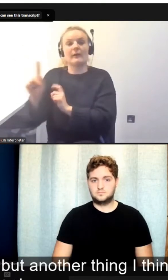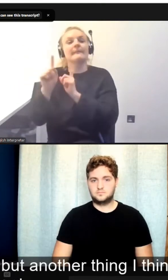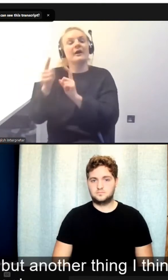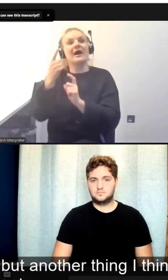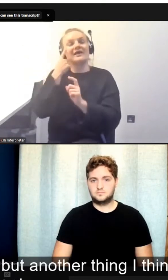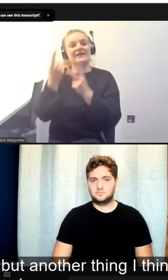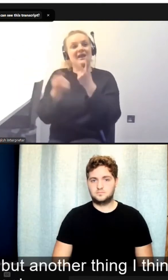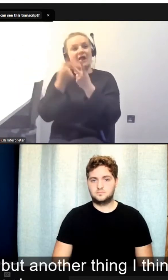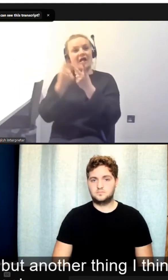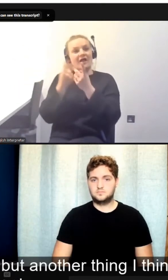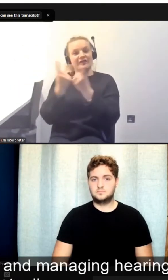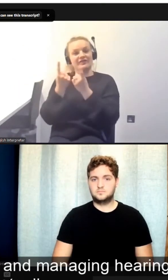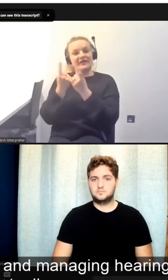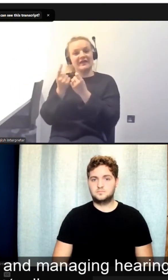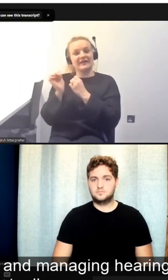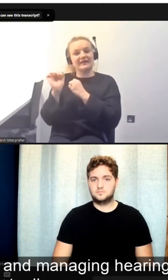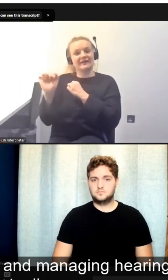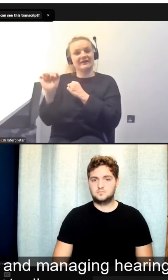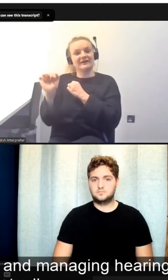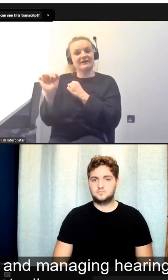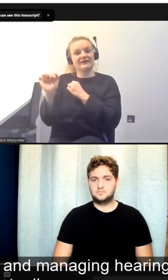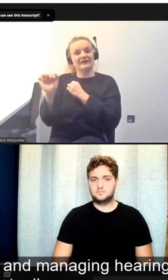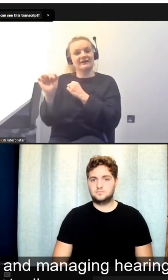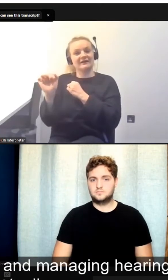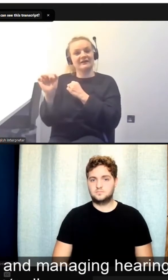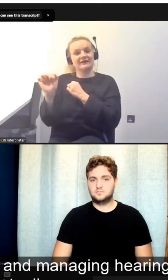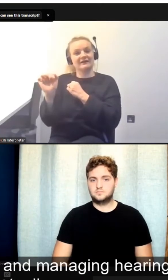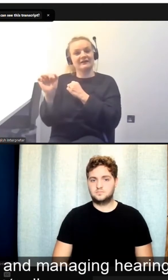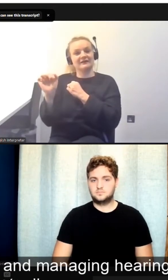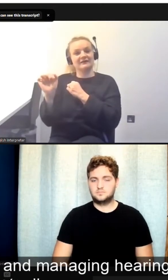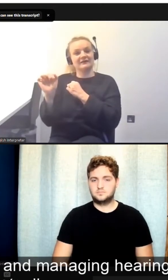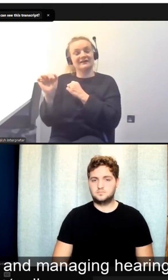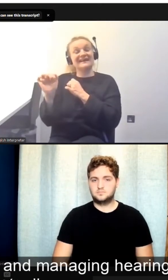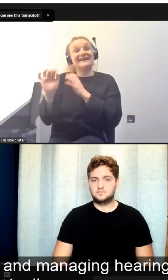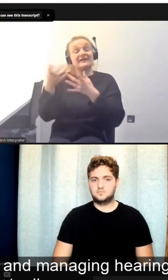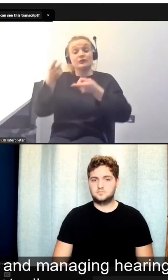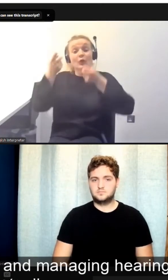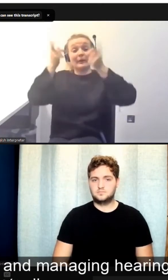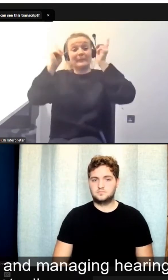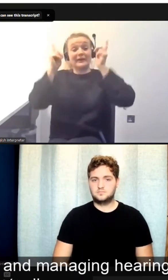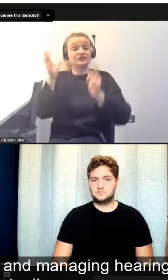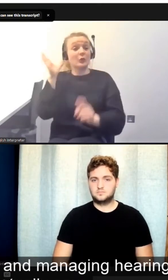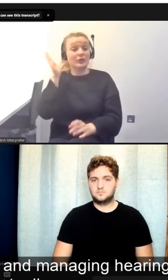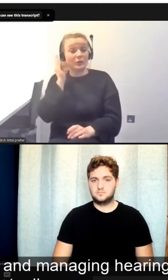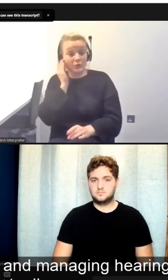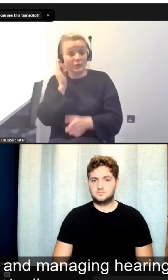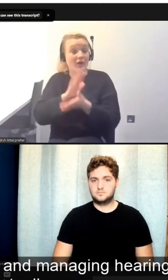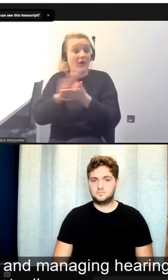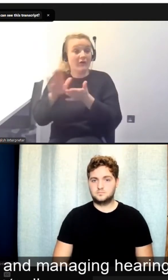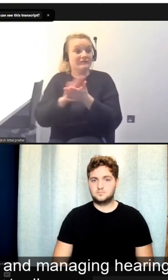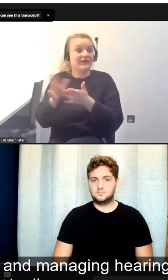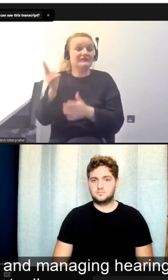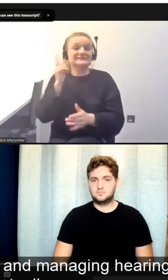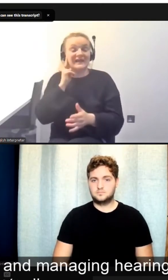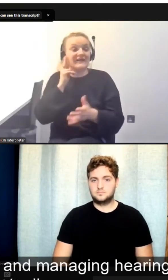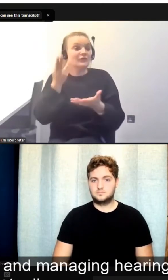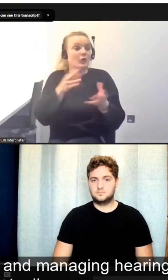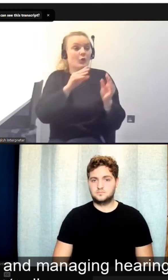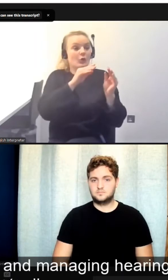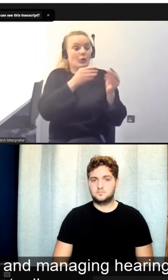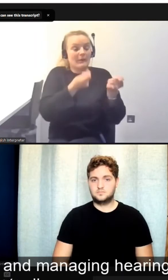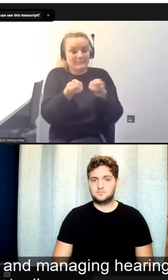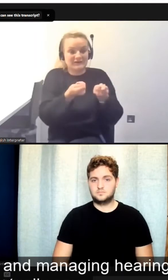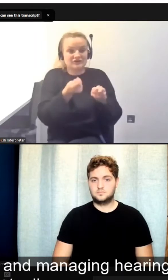quite important, perhaps, if you are a manager with hearing loss and is managing hearing people, or vice versa,